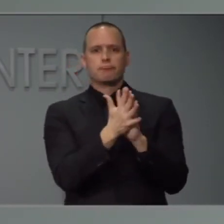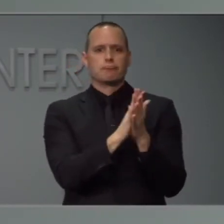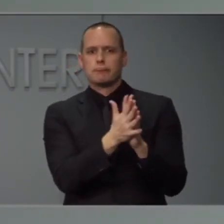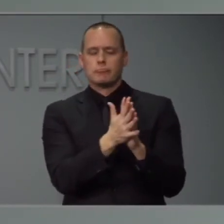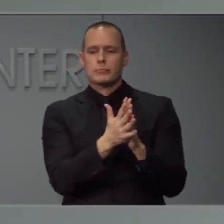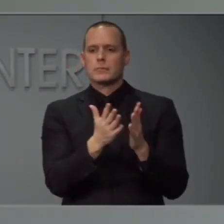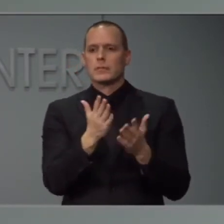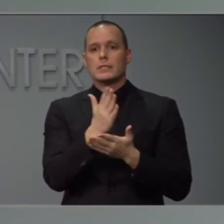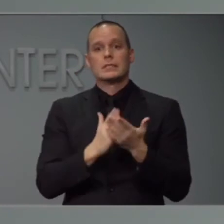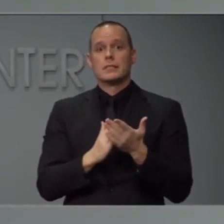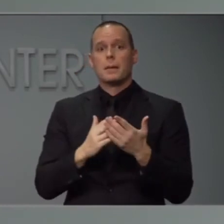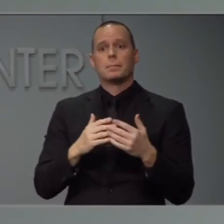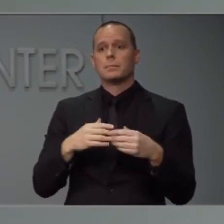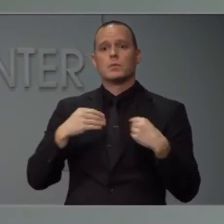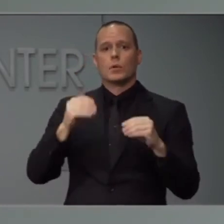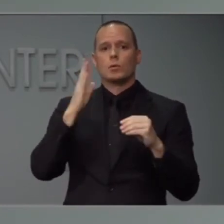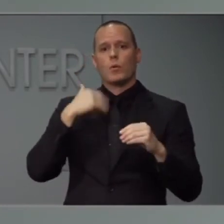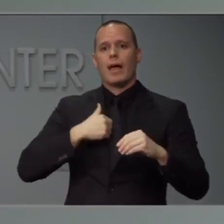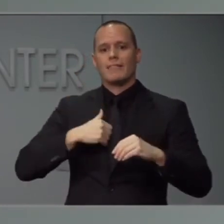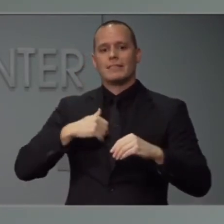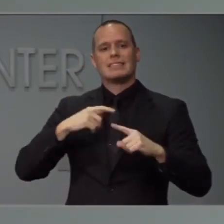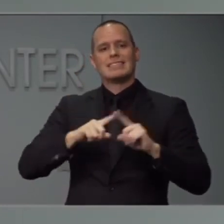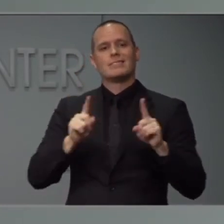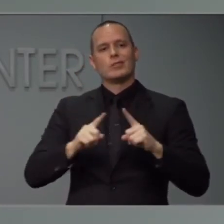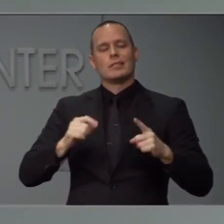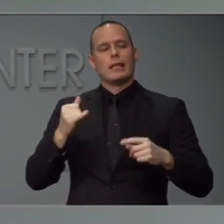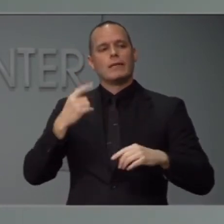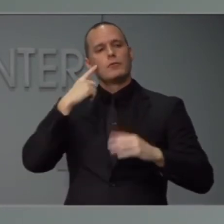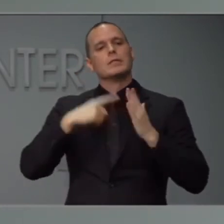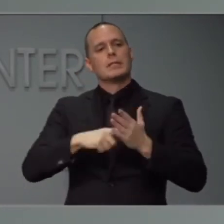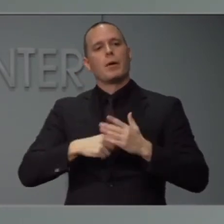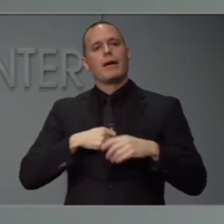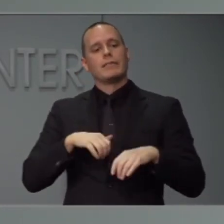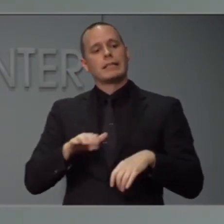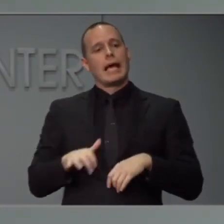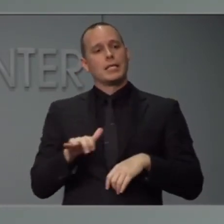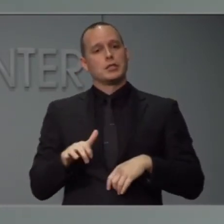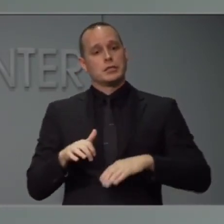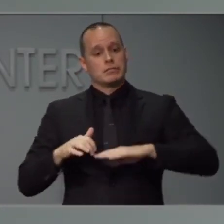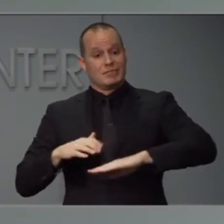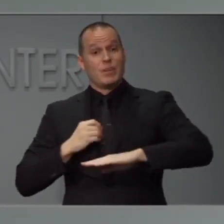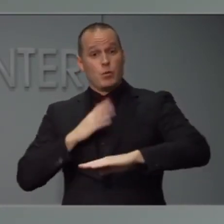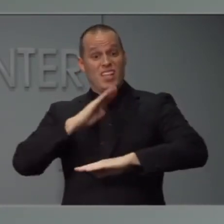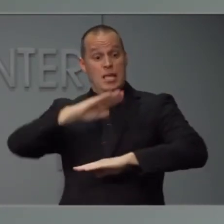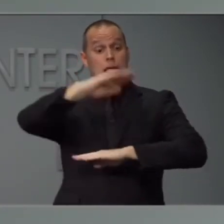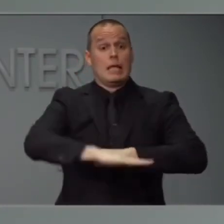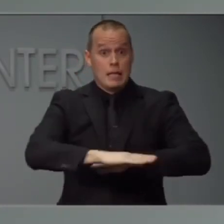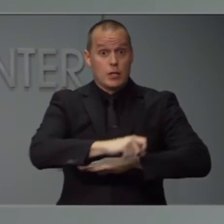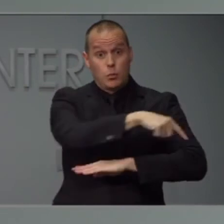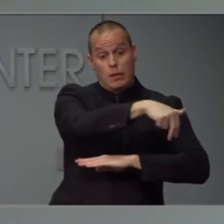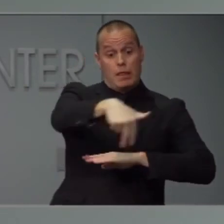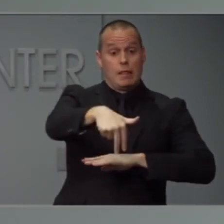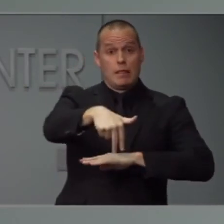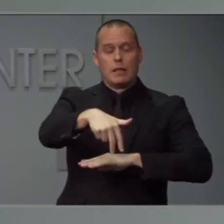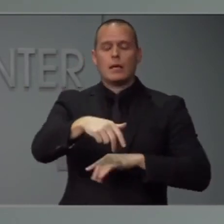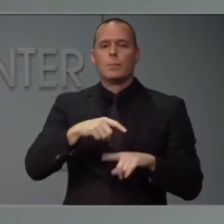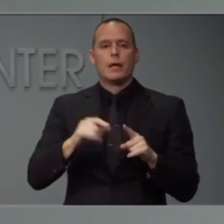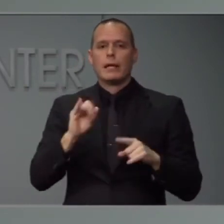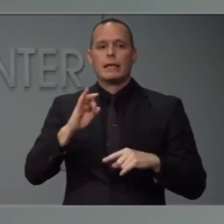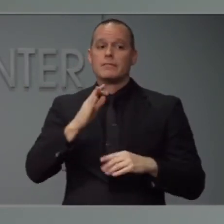will put crates in front of the cash register to keep your distance between you and the cashier and some don't. I mean, what should you do if you're in that situation?